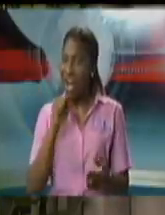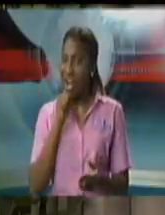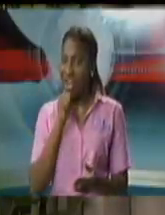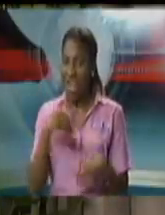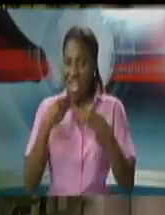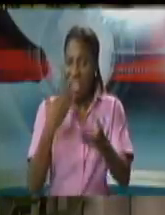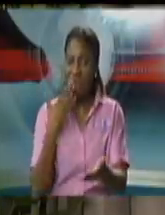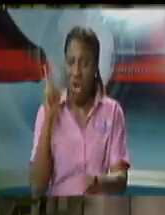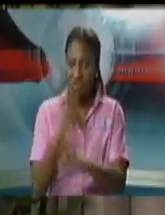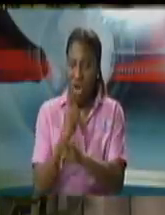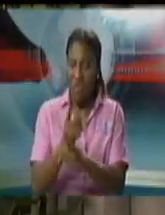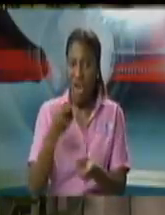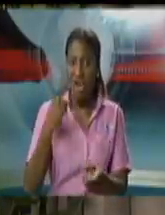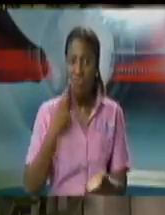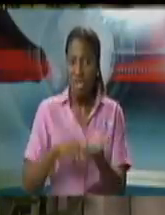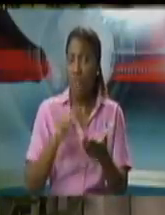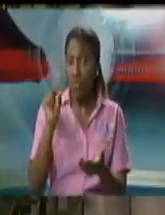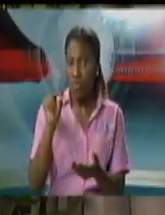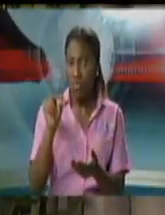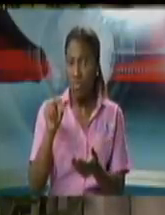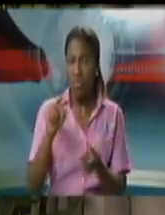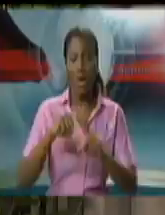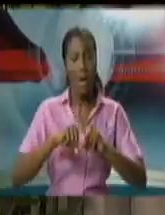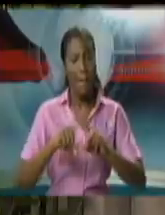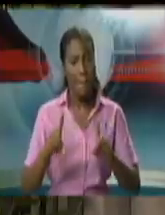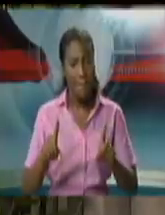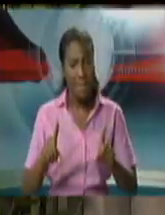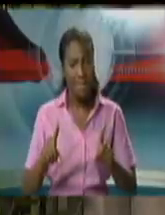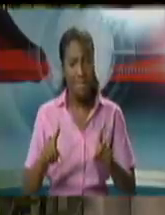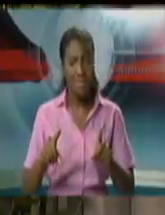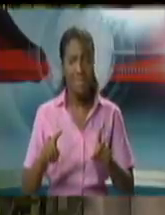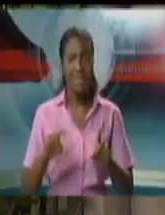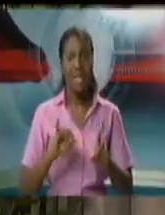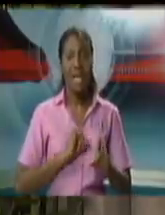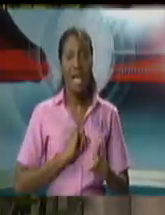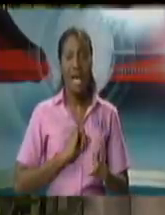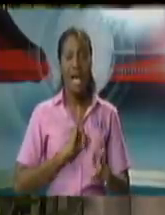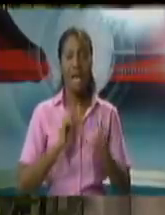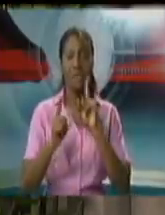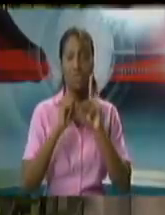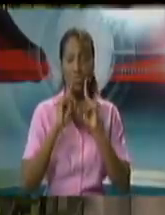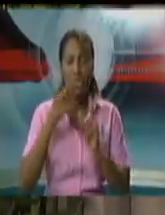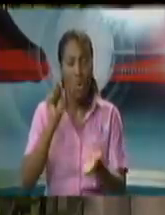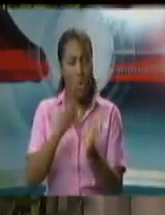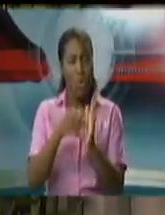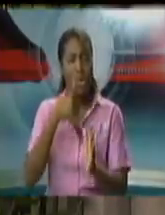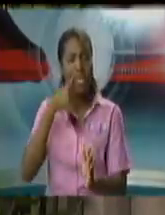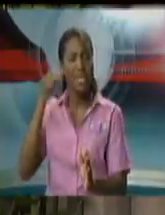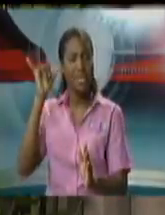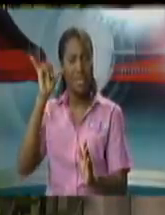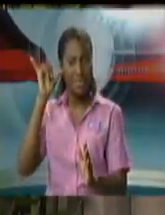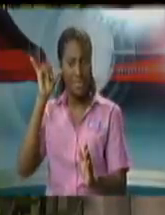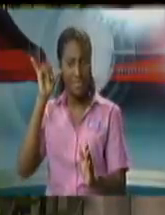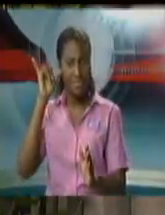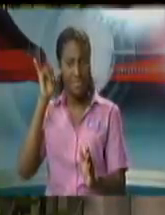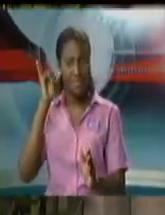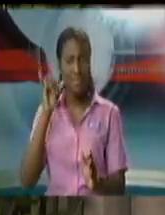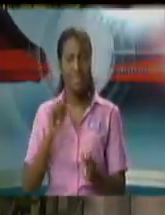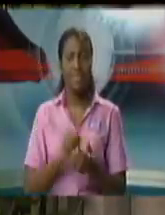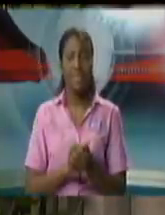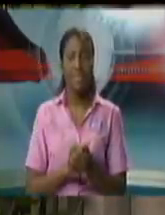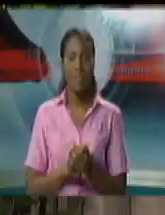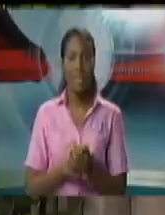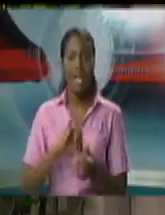politicians both um it was that subversion that we were speaking to in court yesterday and mr armor put that on the record so